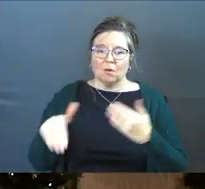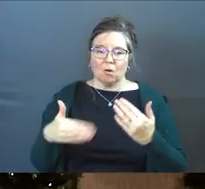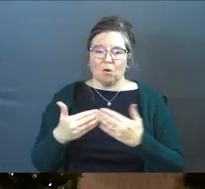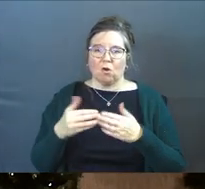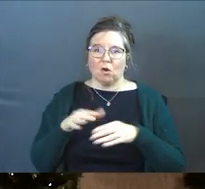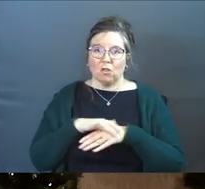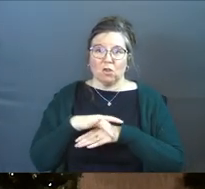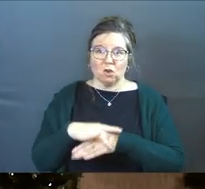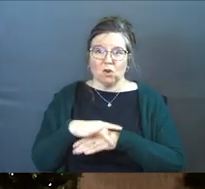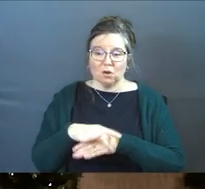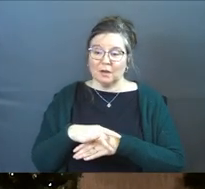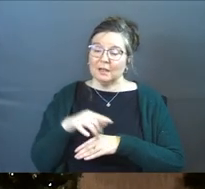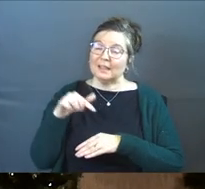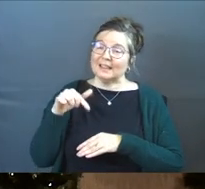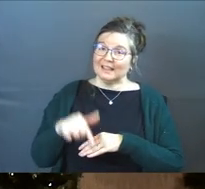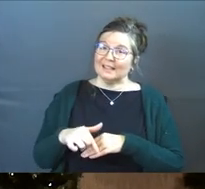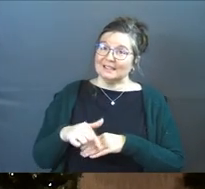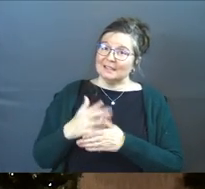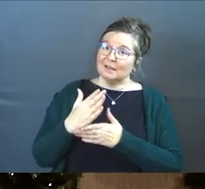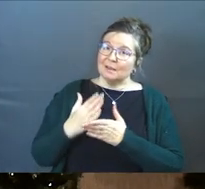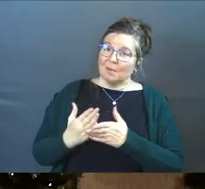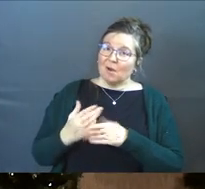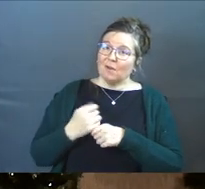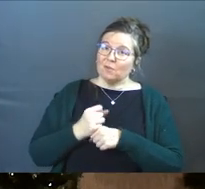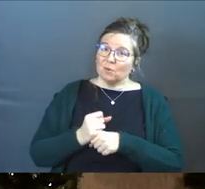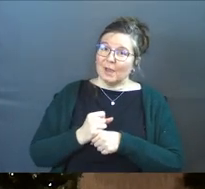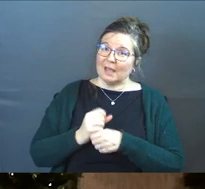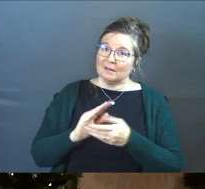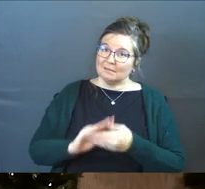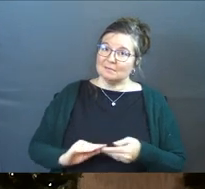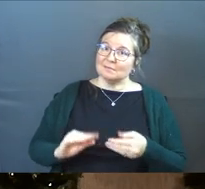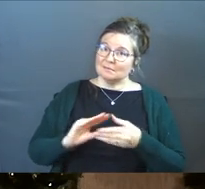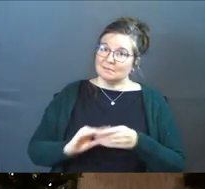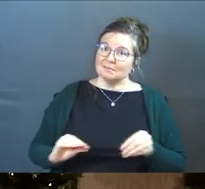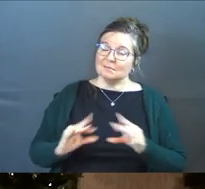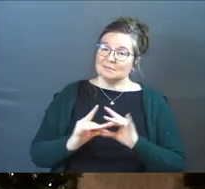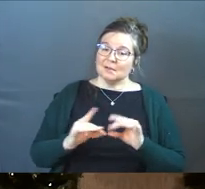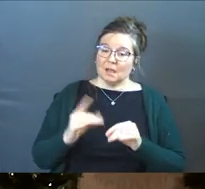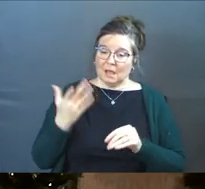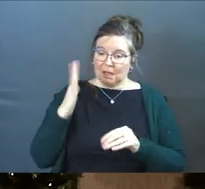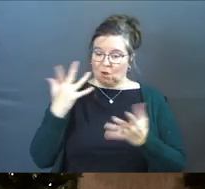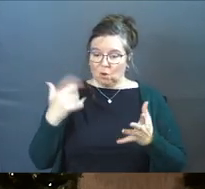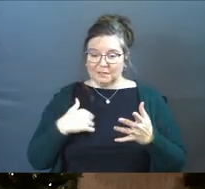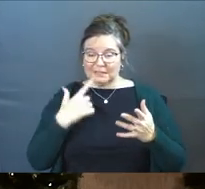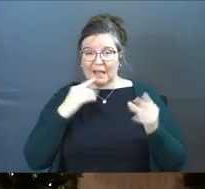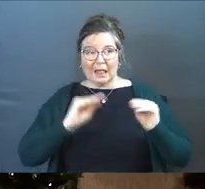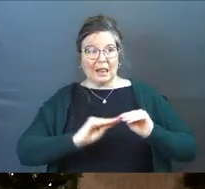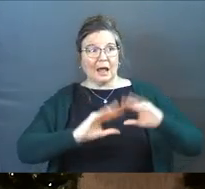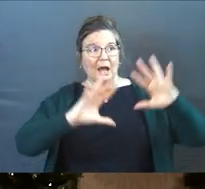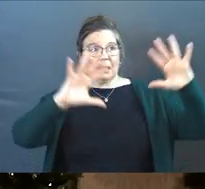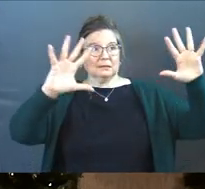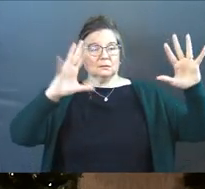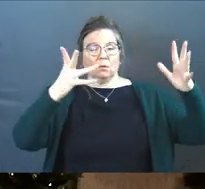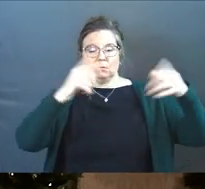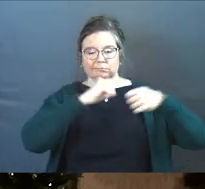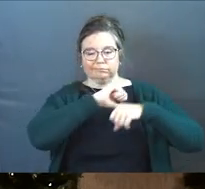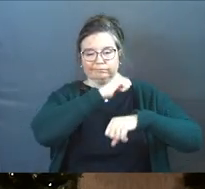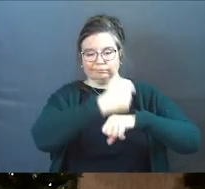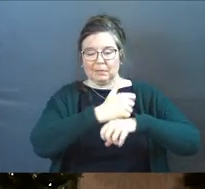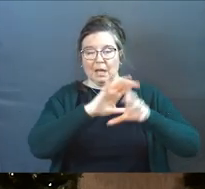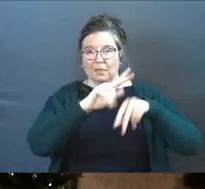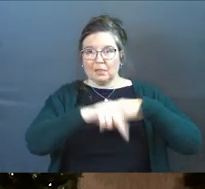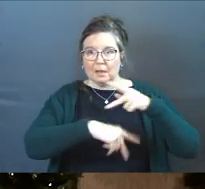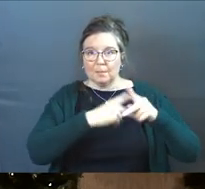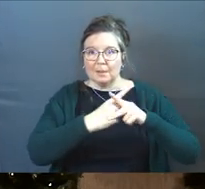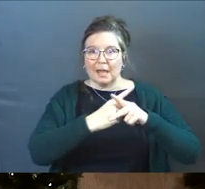on the earth. And this is part of the creation narrative. And God has already said, let there be light. And he's already created the